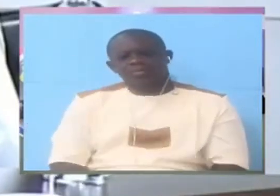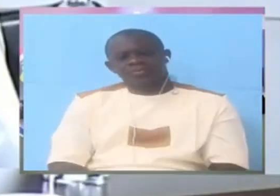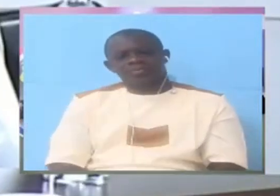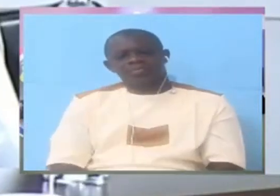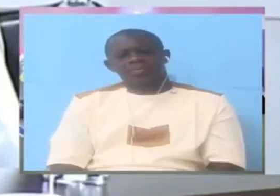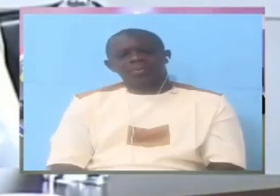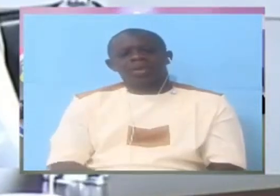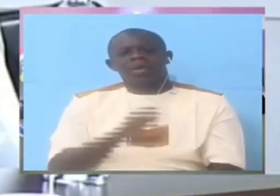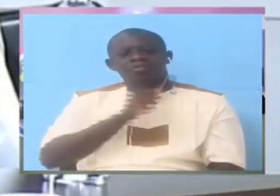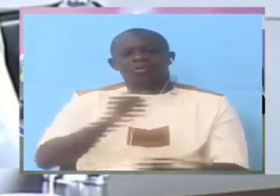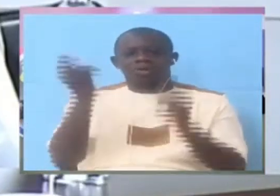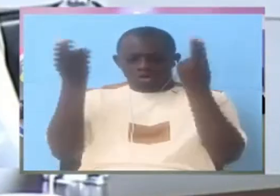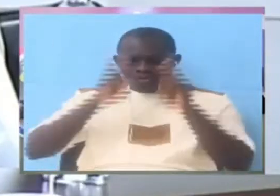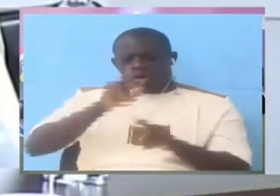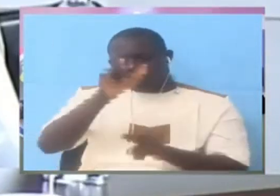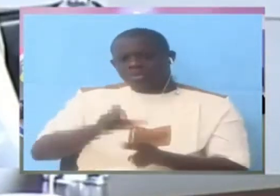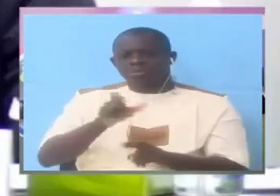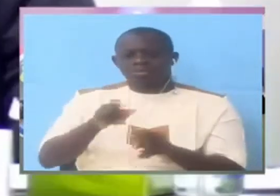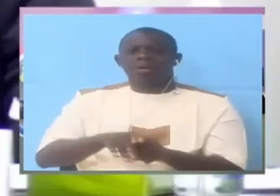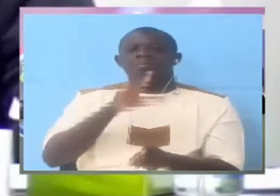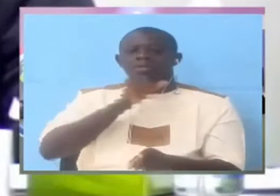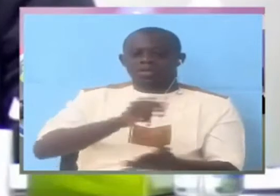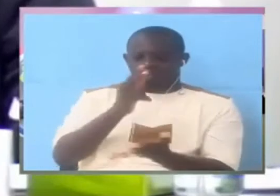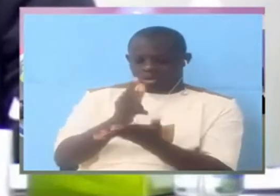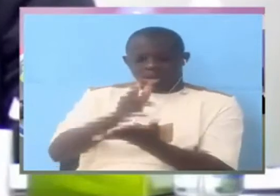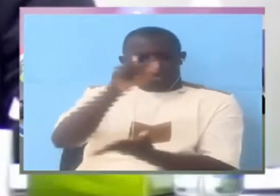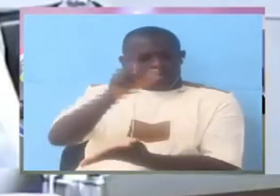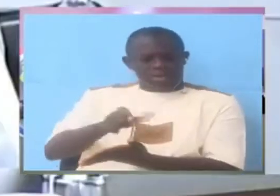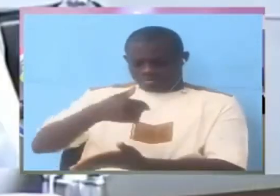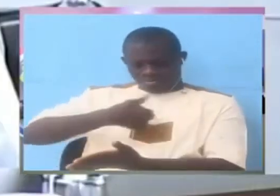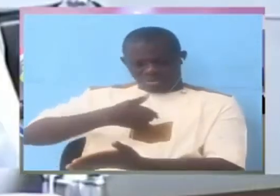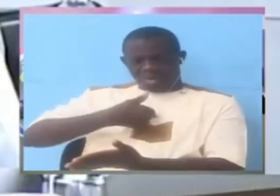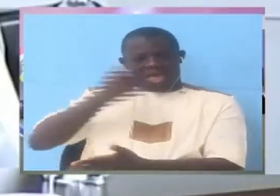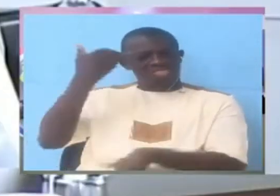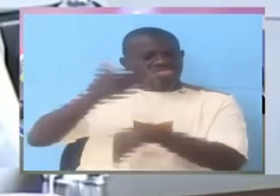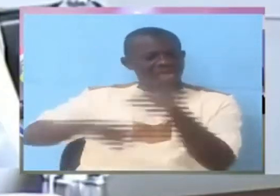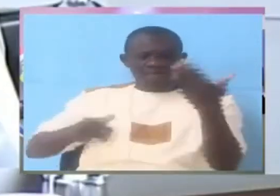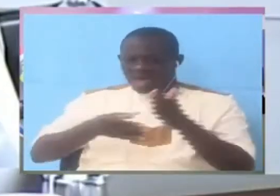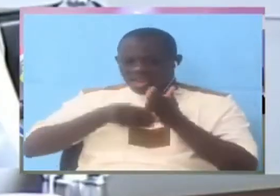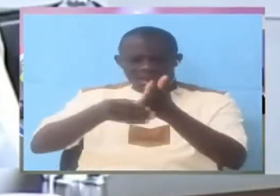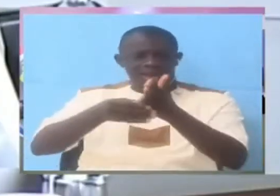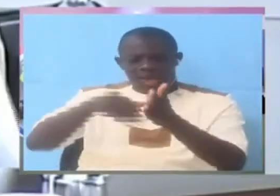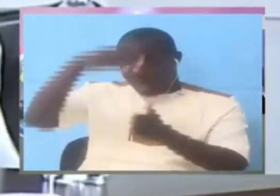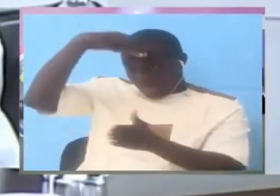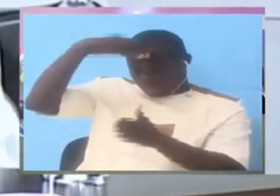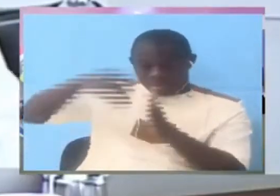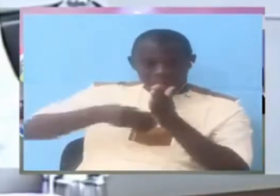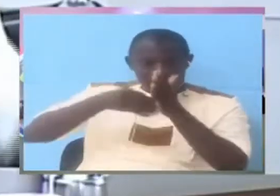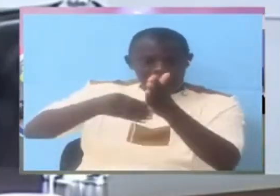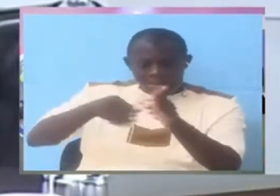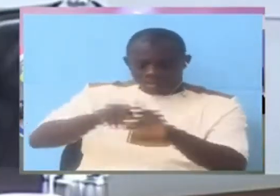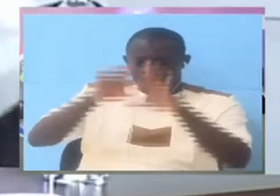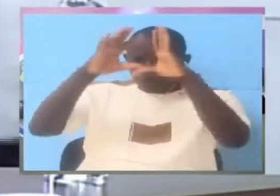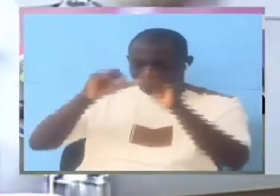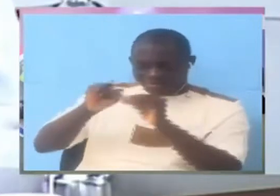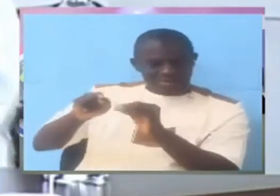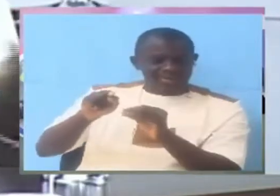Mr. Counsel, I'm telling you, Witness, I've never heard of that department so I can't know what really their functions are. If I should tell you this